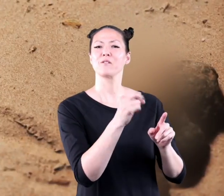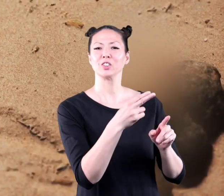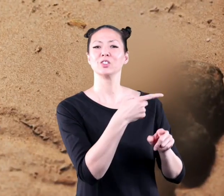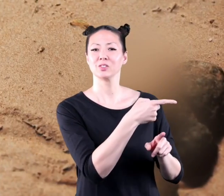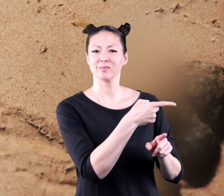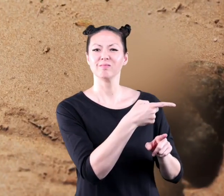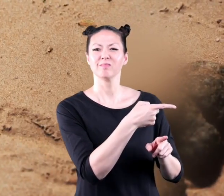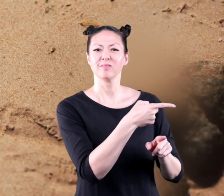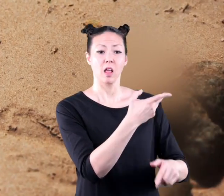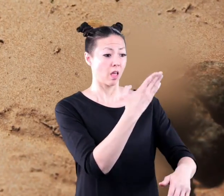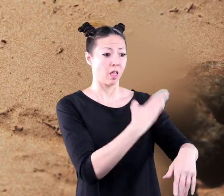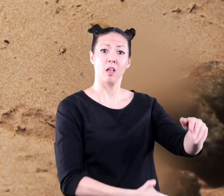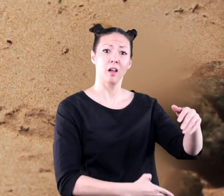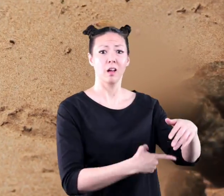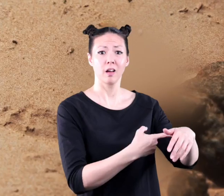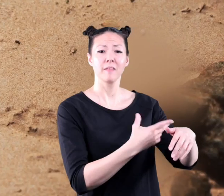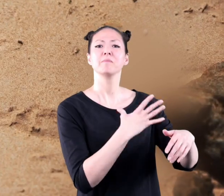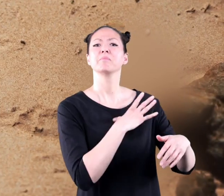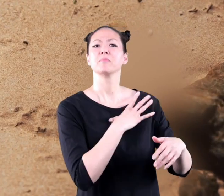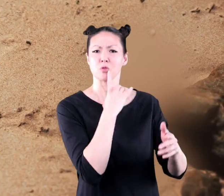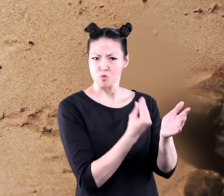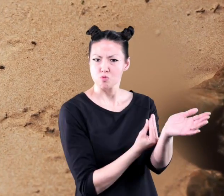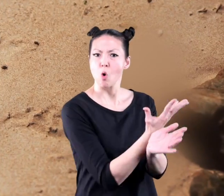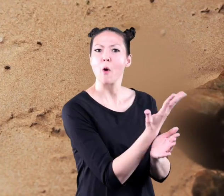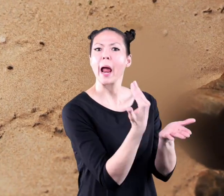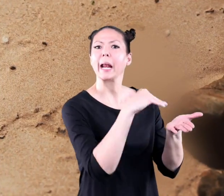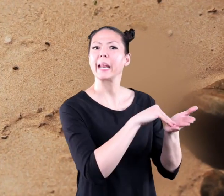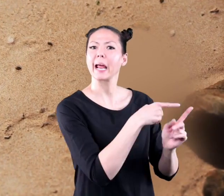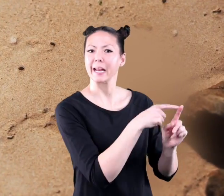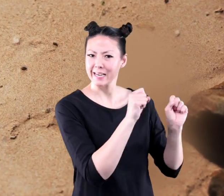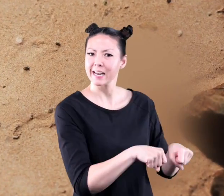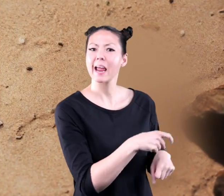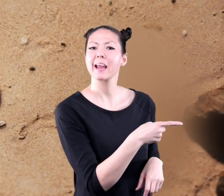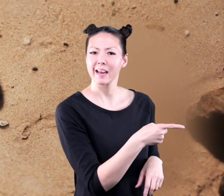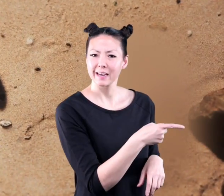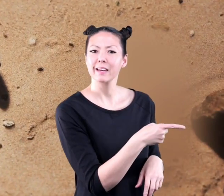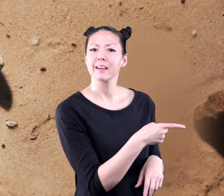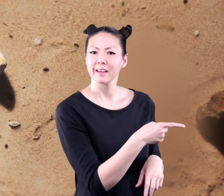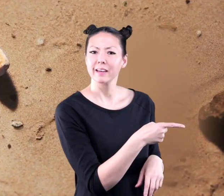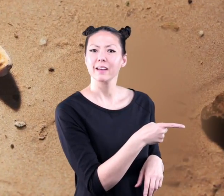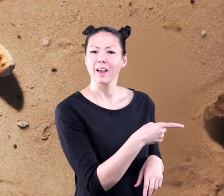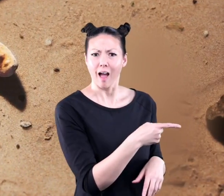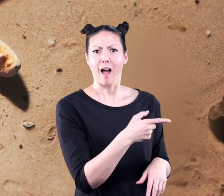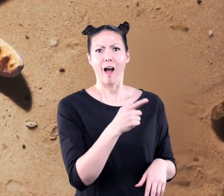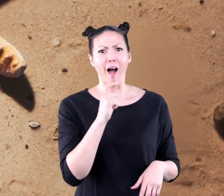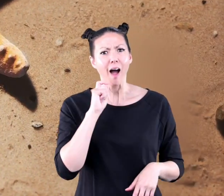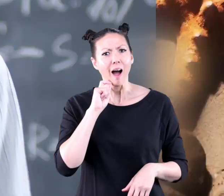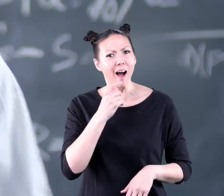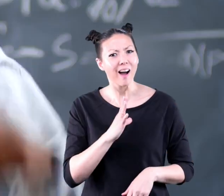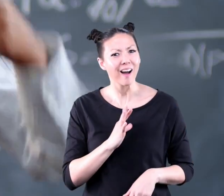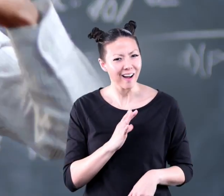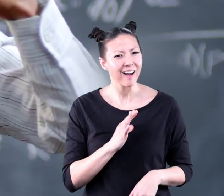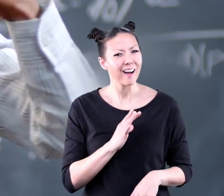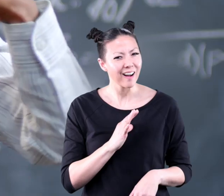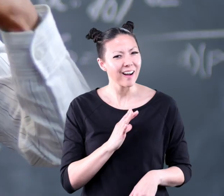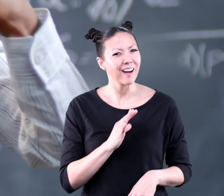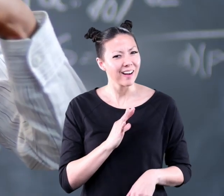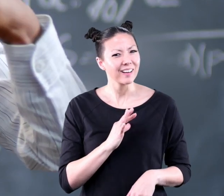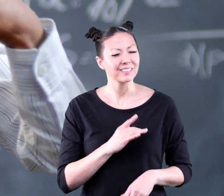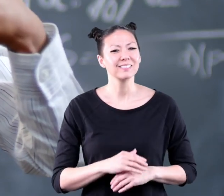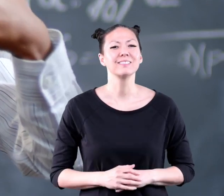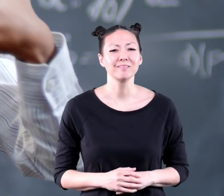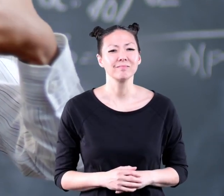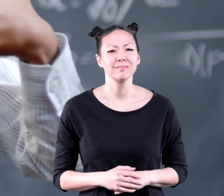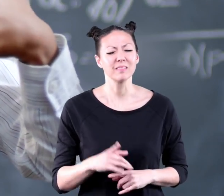a starfish can sever one of its limbs and grow a new limb in its place which is pretty